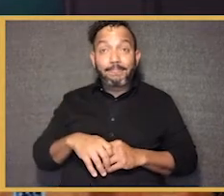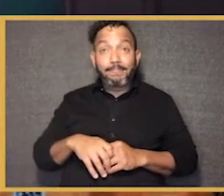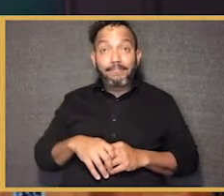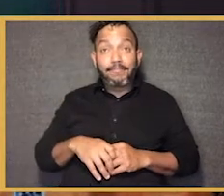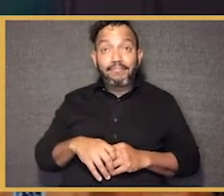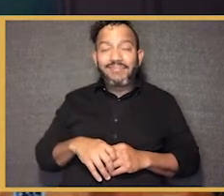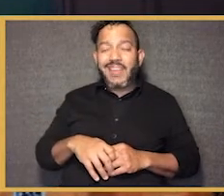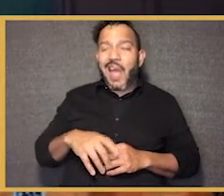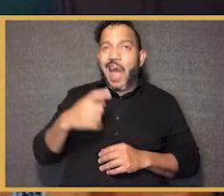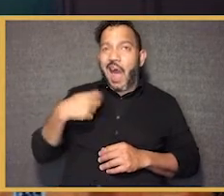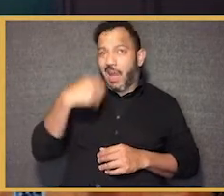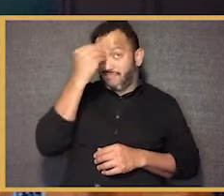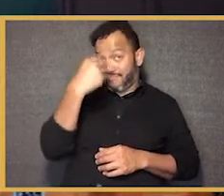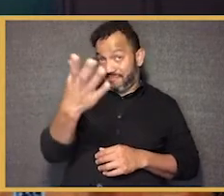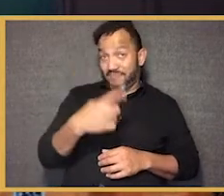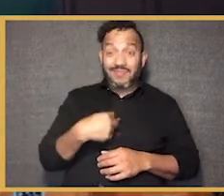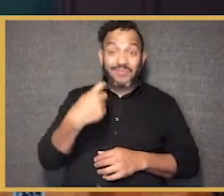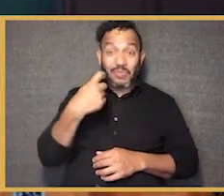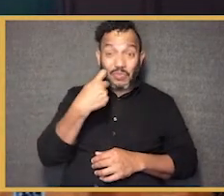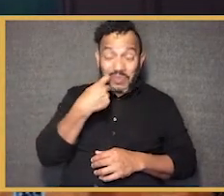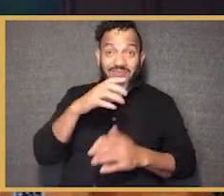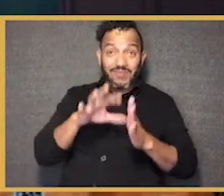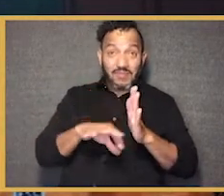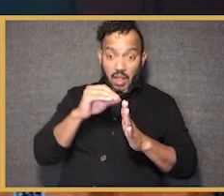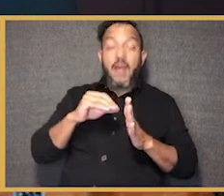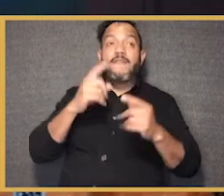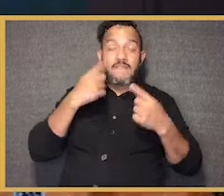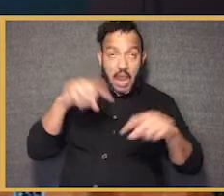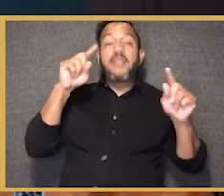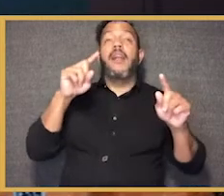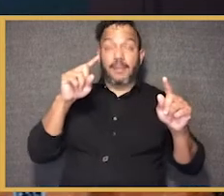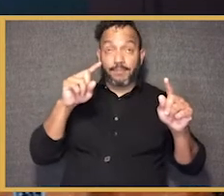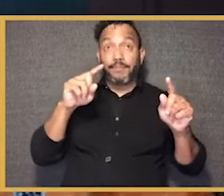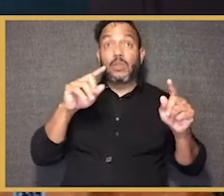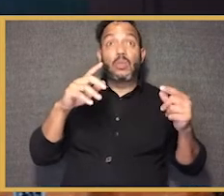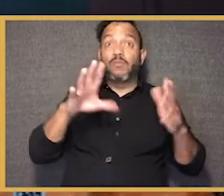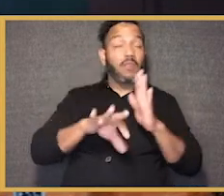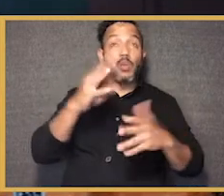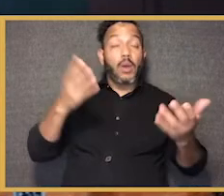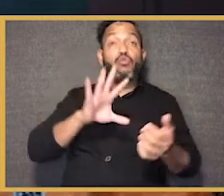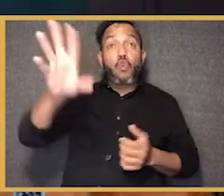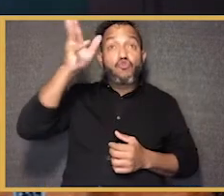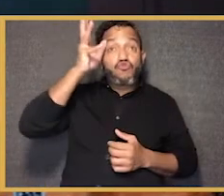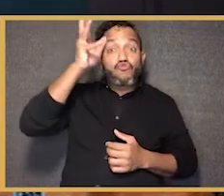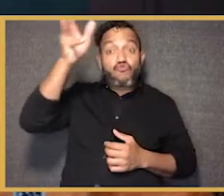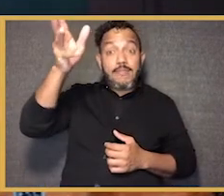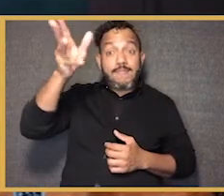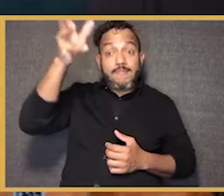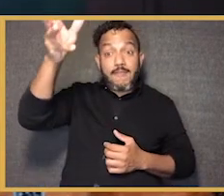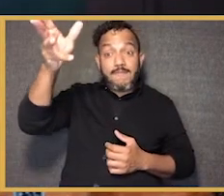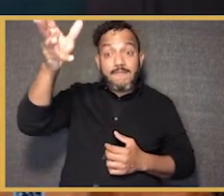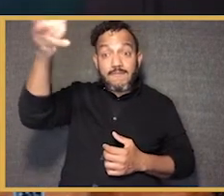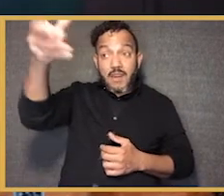I just want you to know that I've tracked down the property where your great